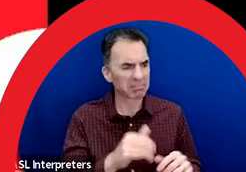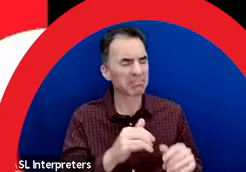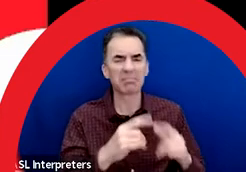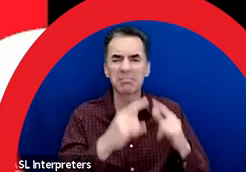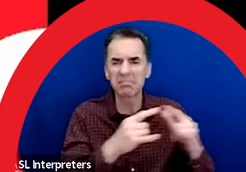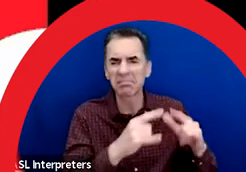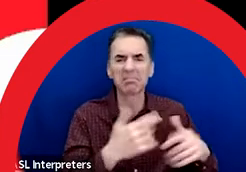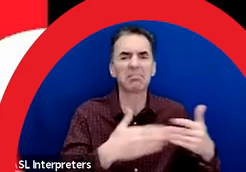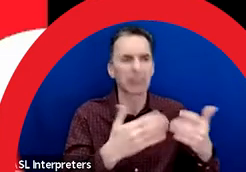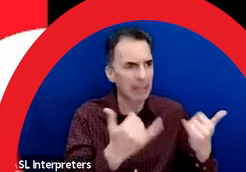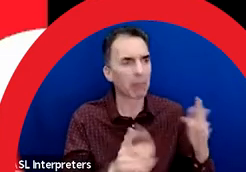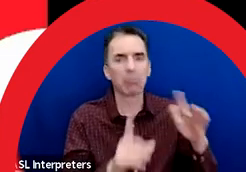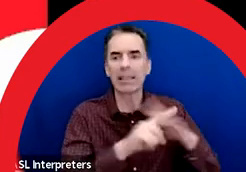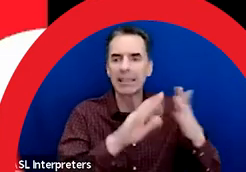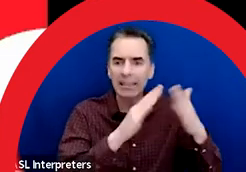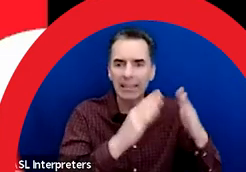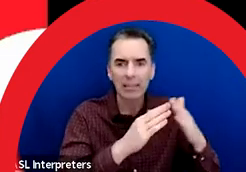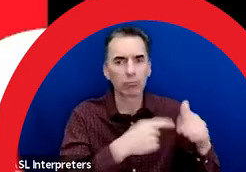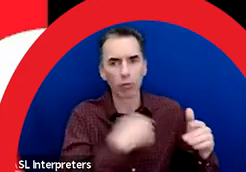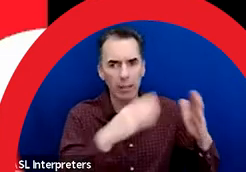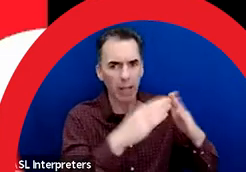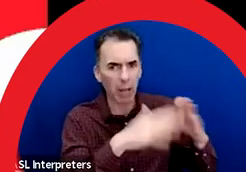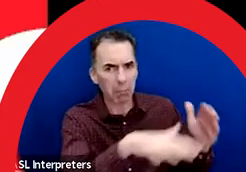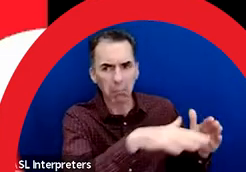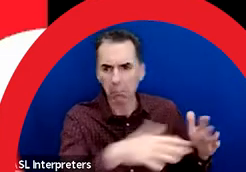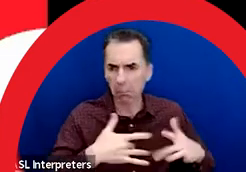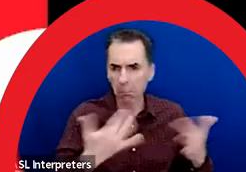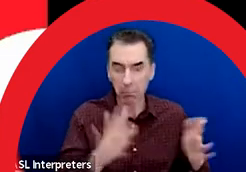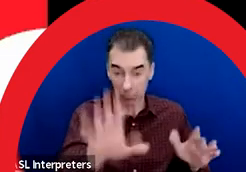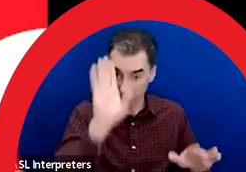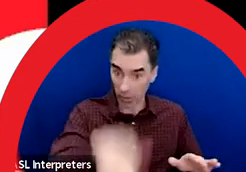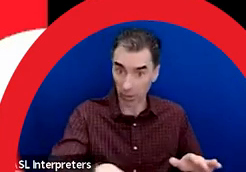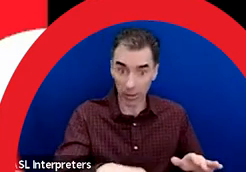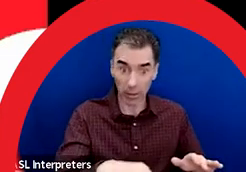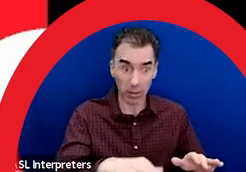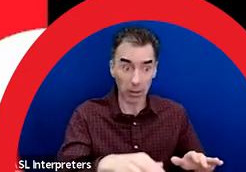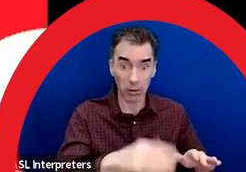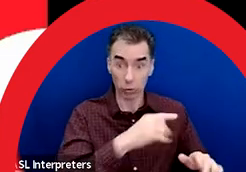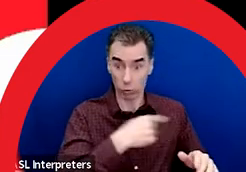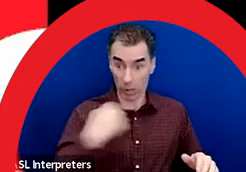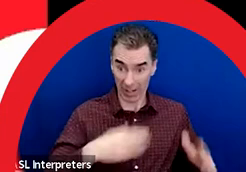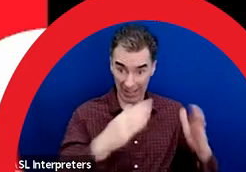So the city's history includes two previous Chinatowns that were displaced.